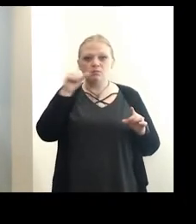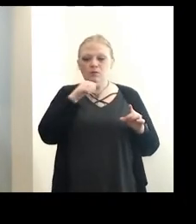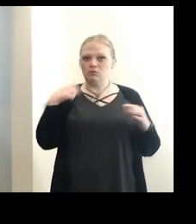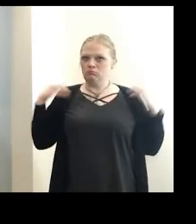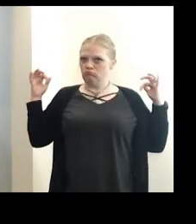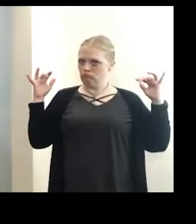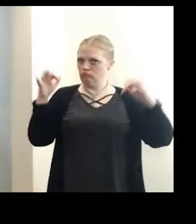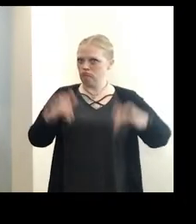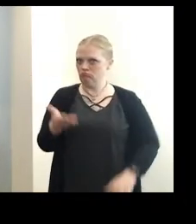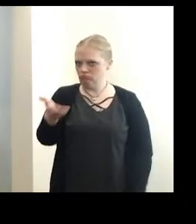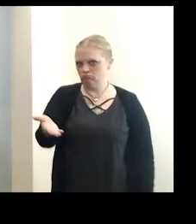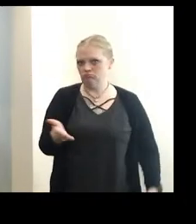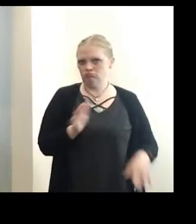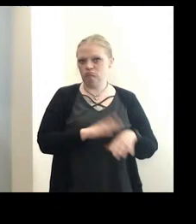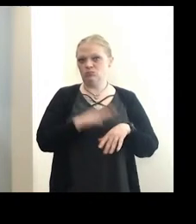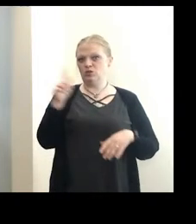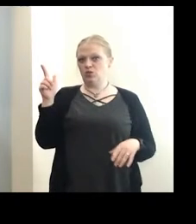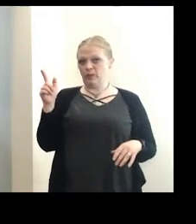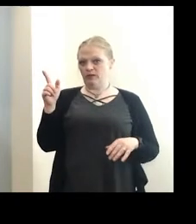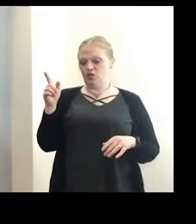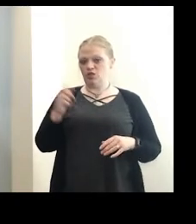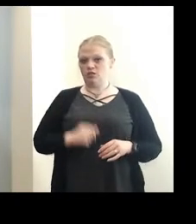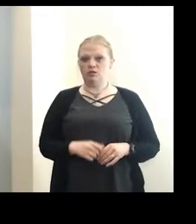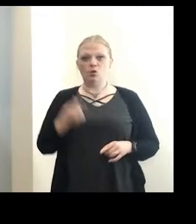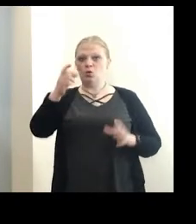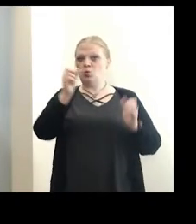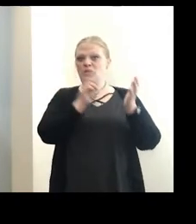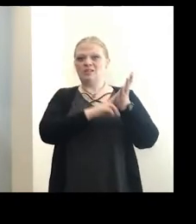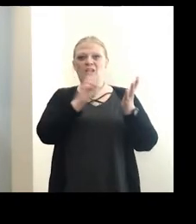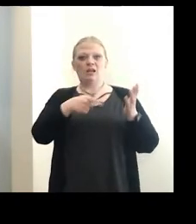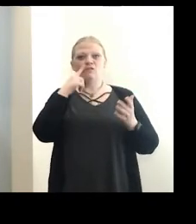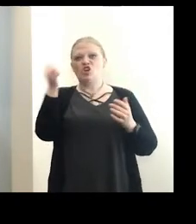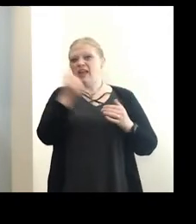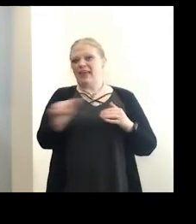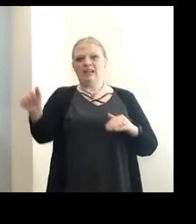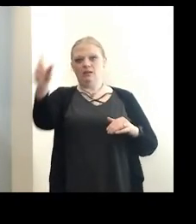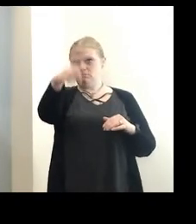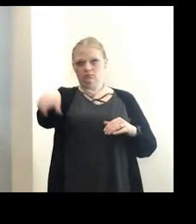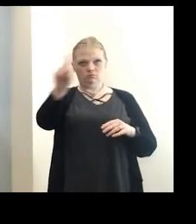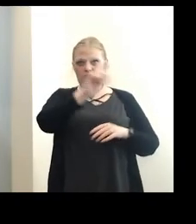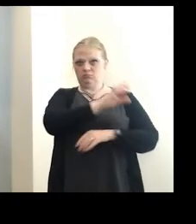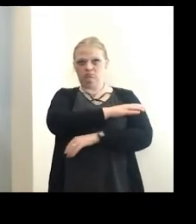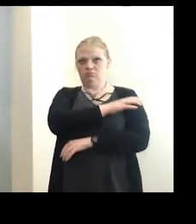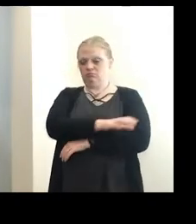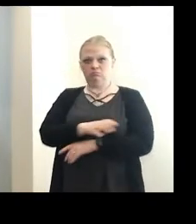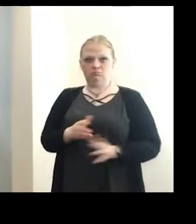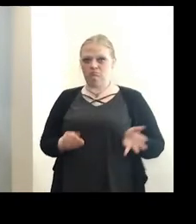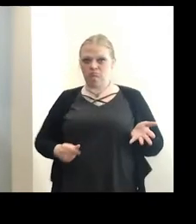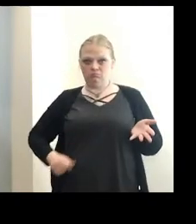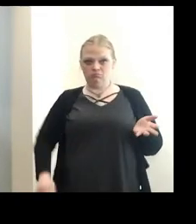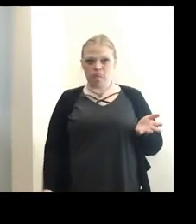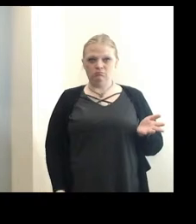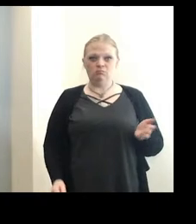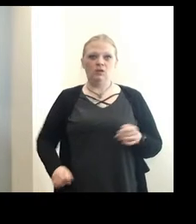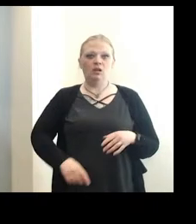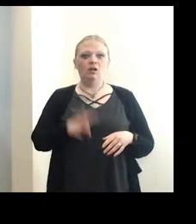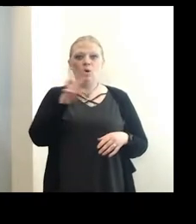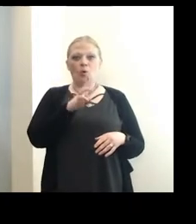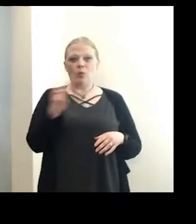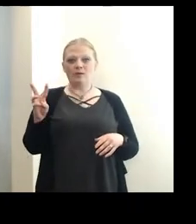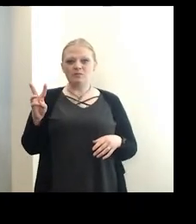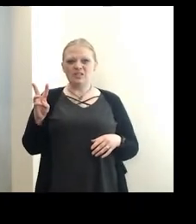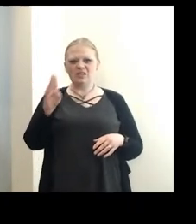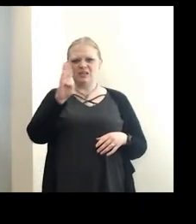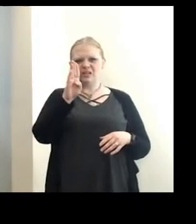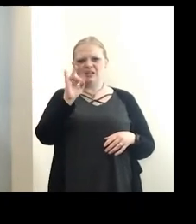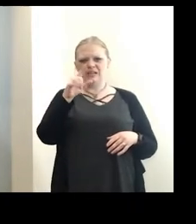crowd that often goes to it. On the 21st, you can sign up for any of these clinics by going to the website